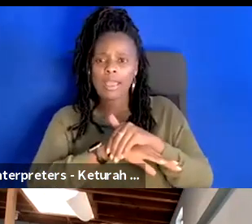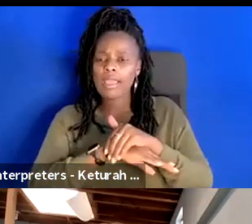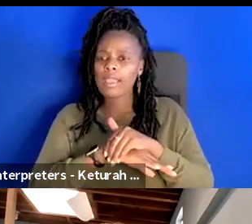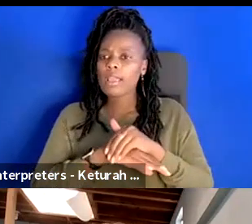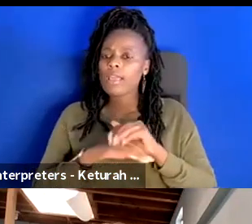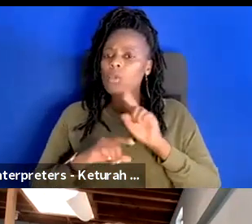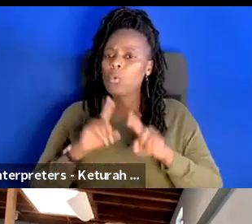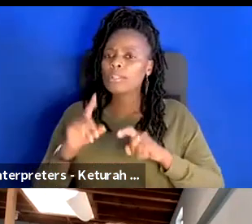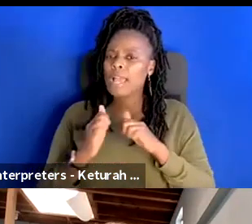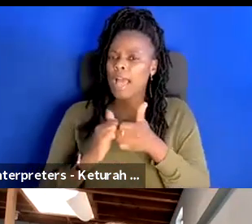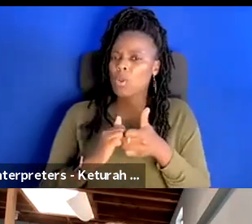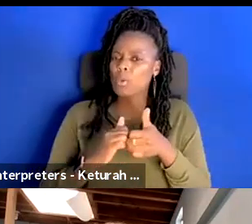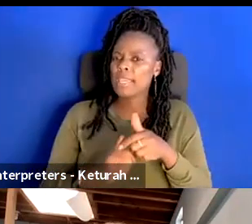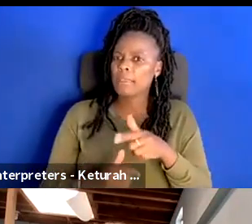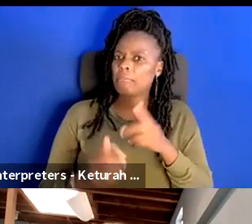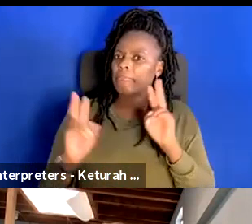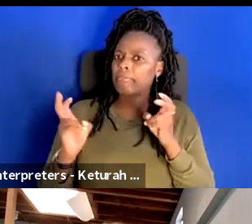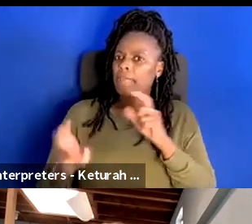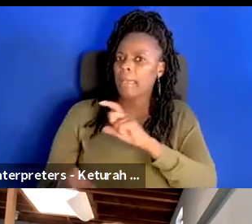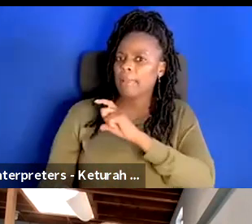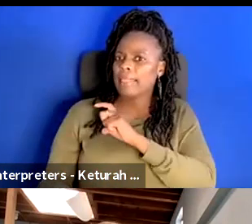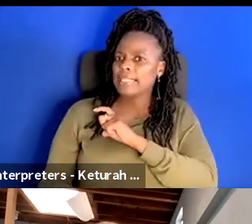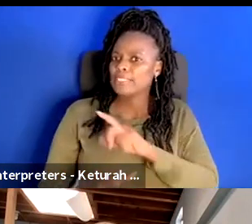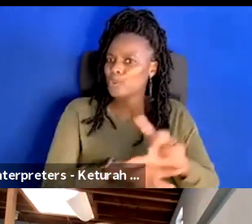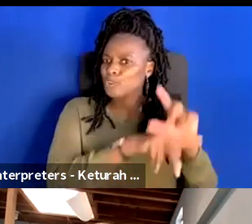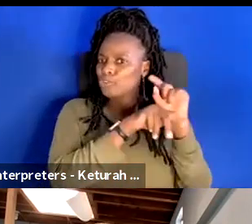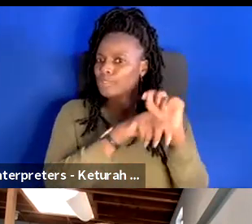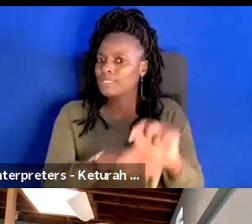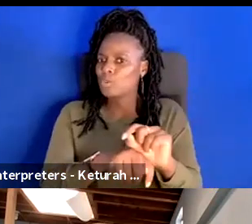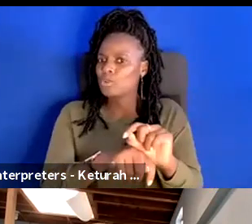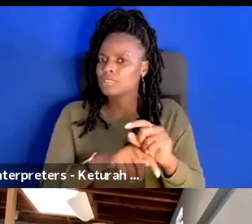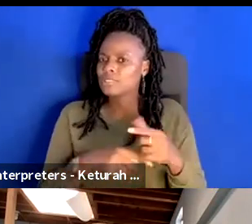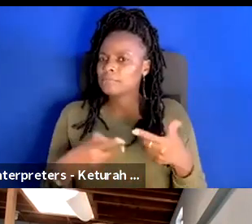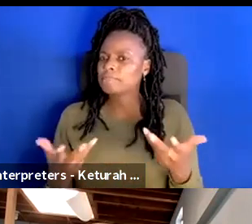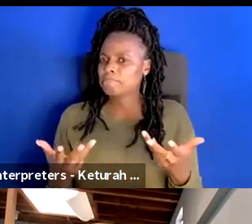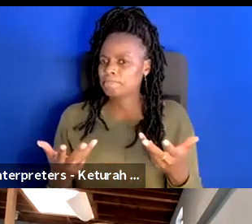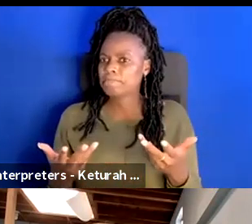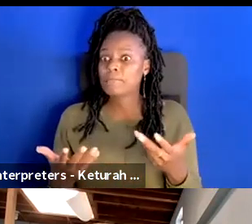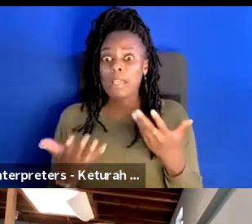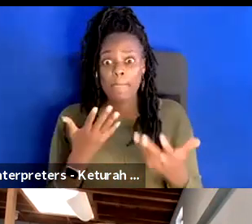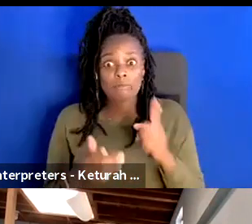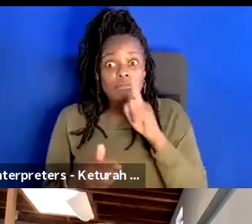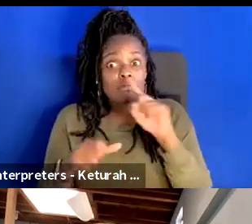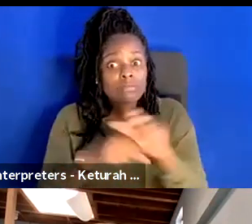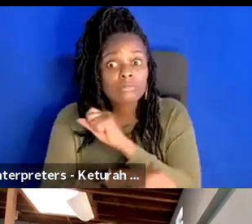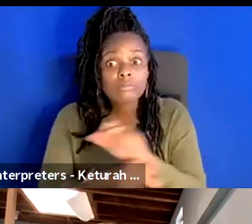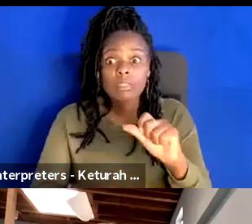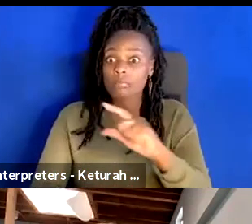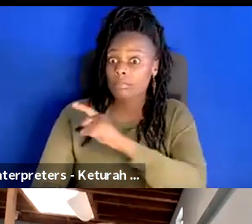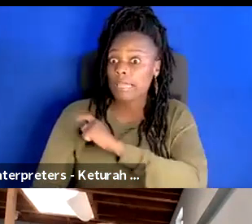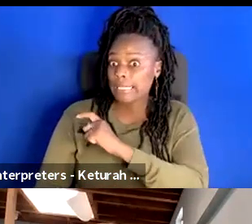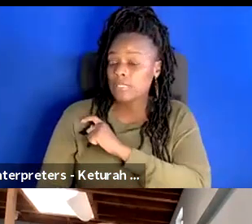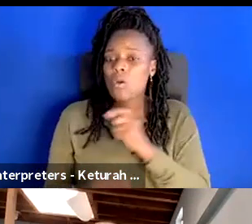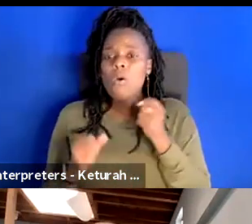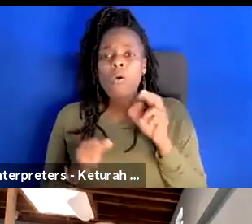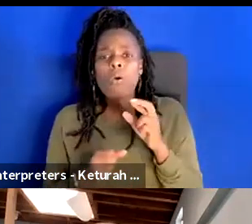those rituals? How are we keeping people within those rituals? So that might be actual policing, right? Actual law enforcement. But